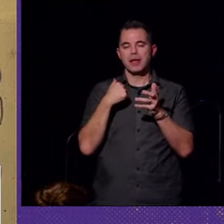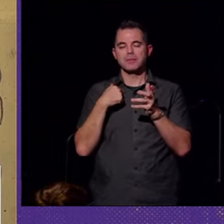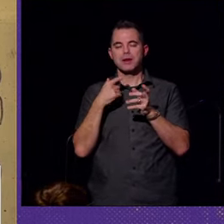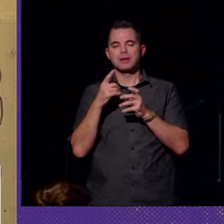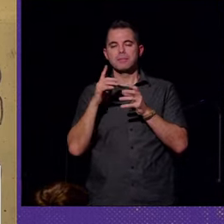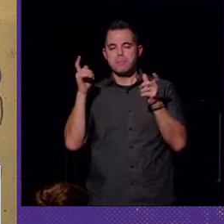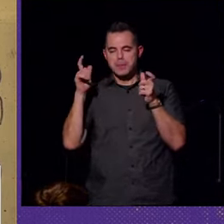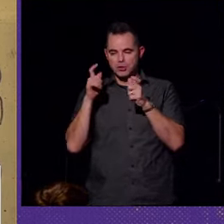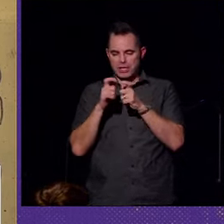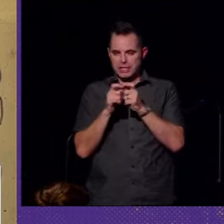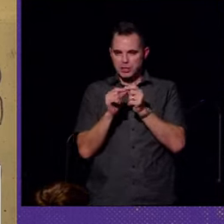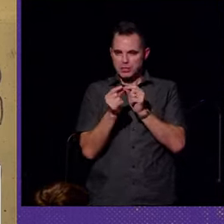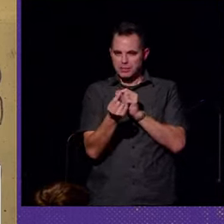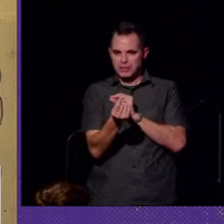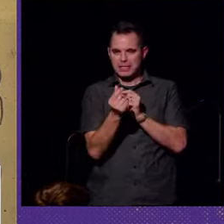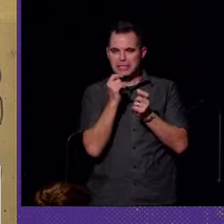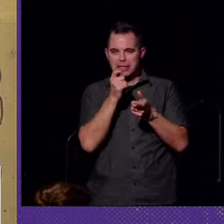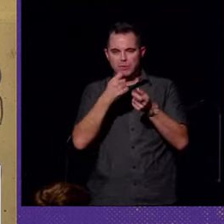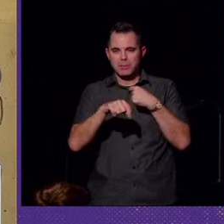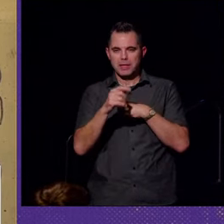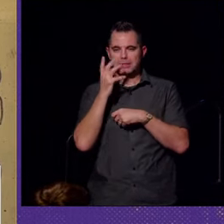didn't displace aesthetics.